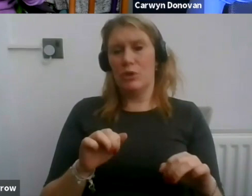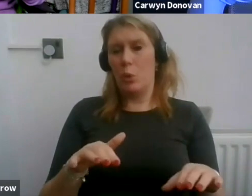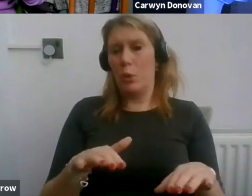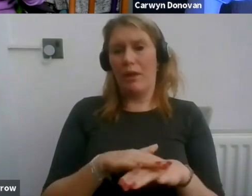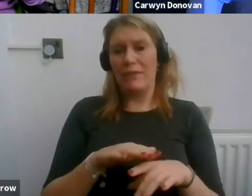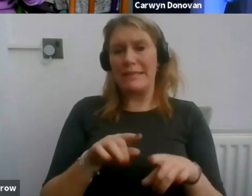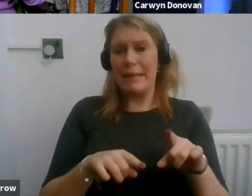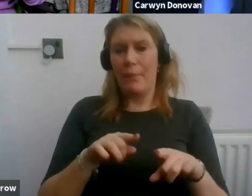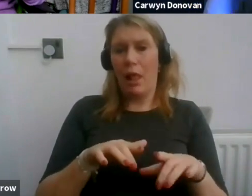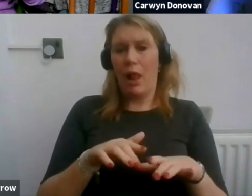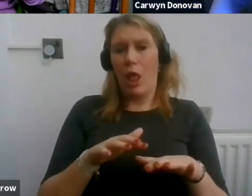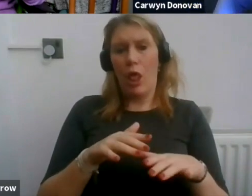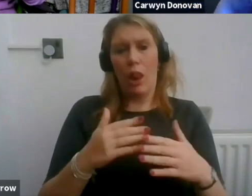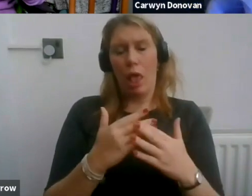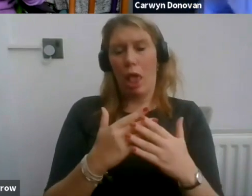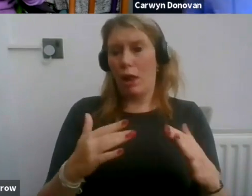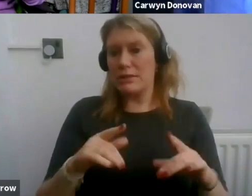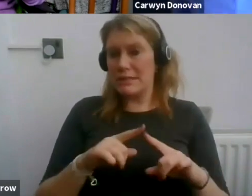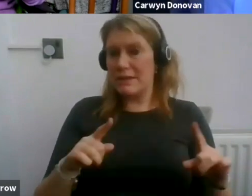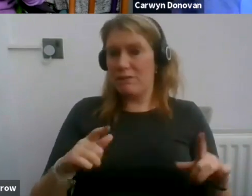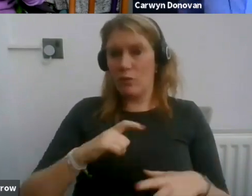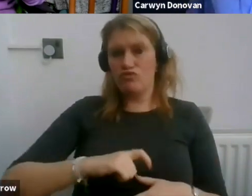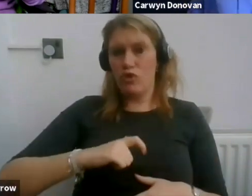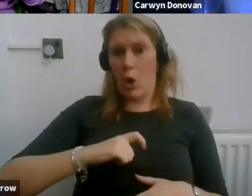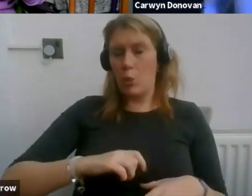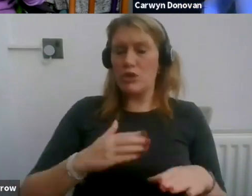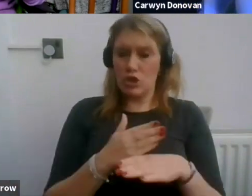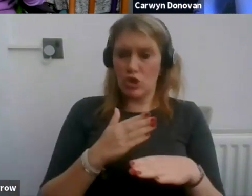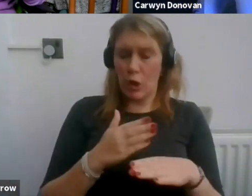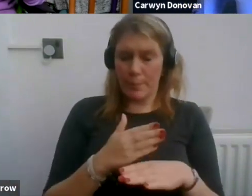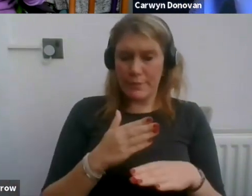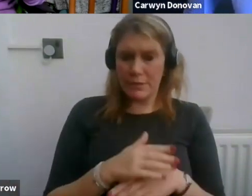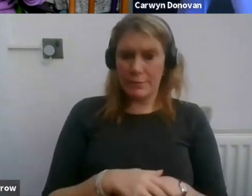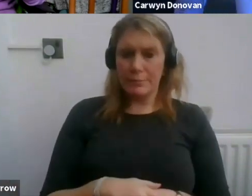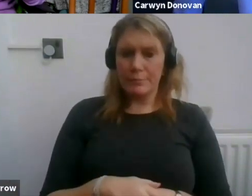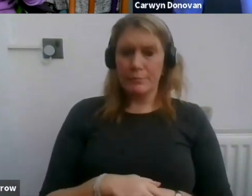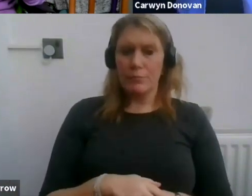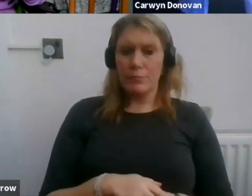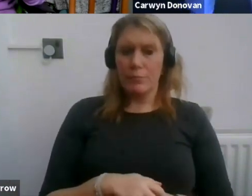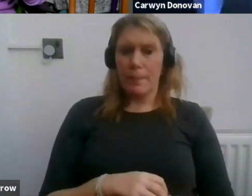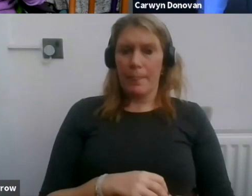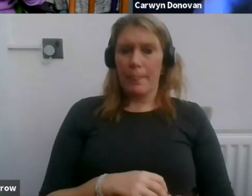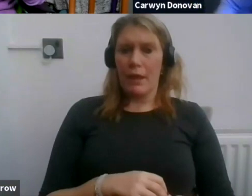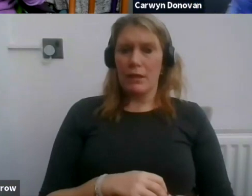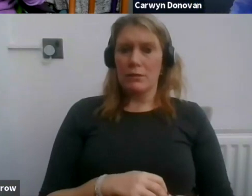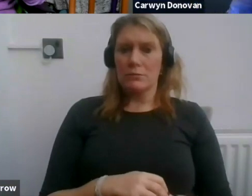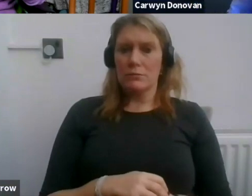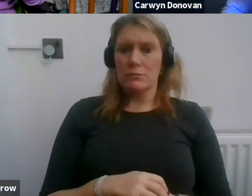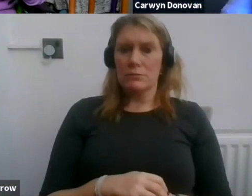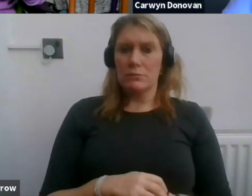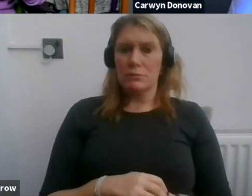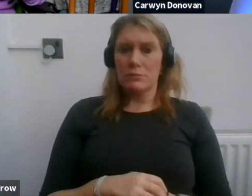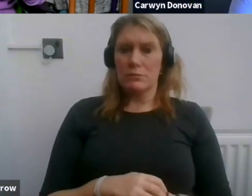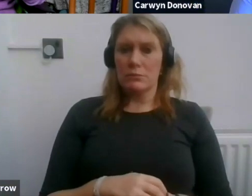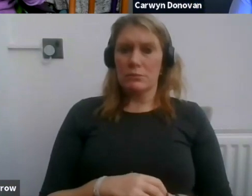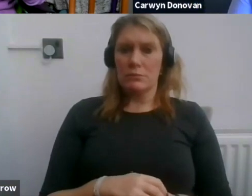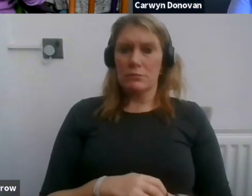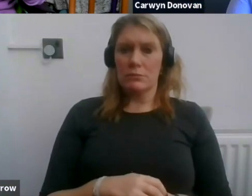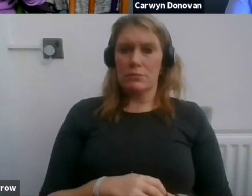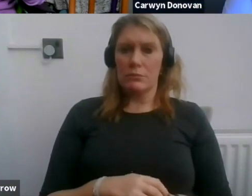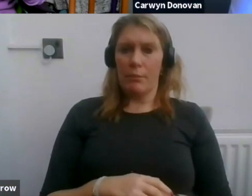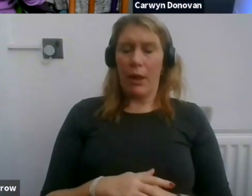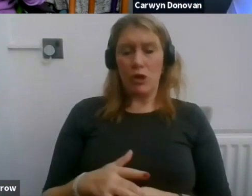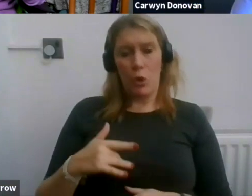equity does, and we'll, in fact, we'll come back to that in a little bit. Are you finding that workers in the shielding